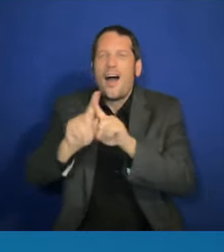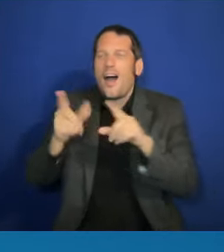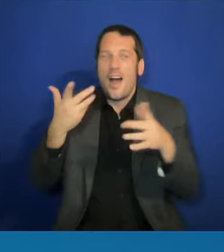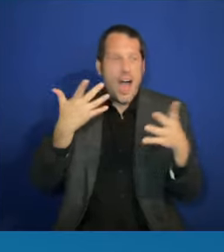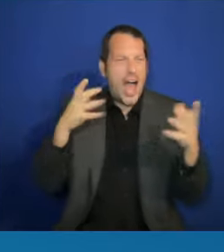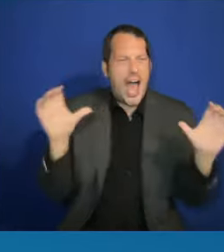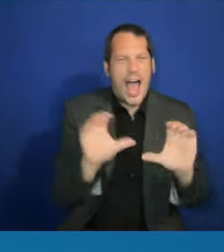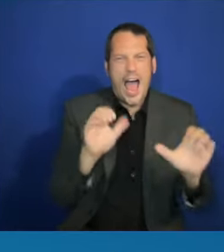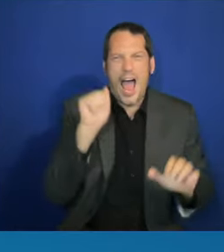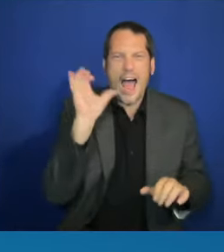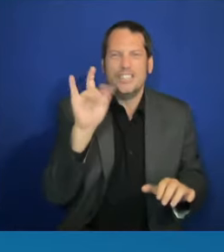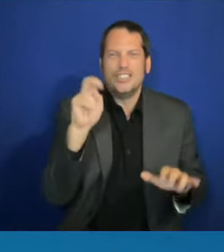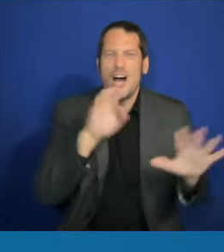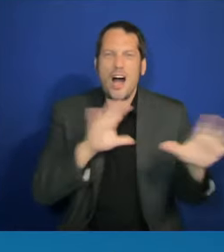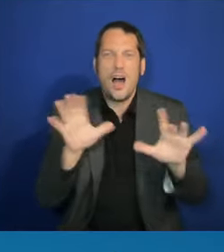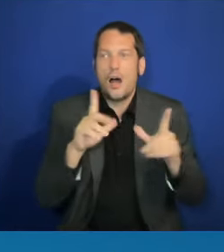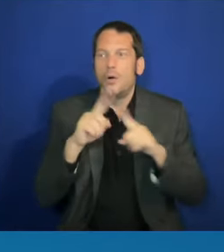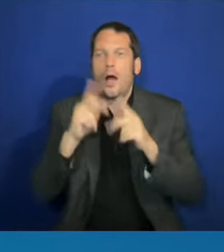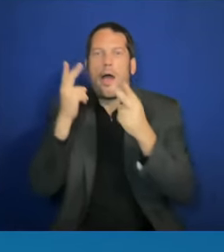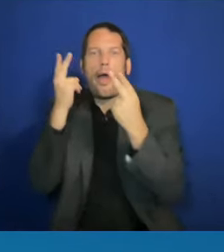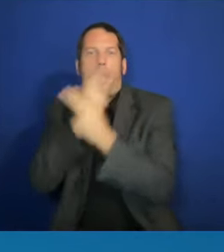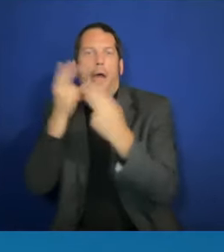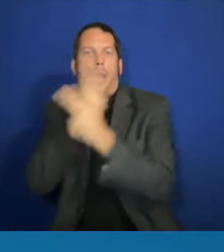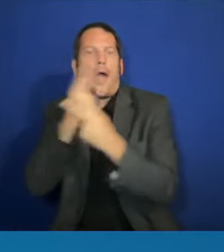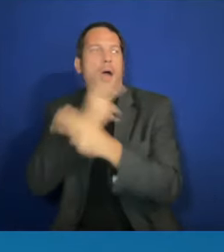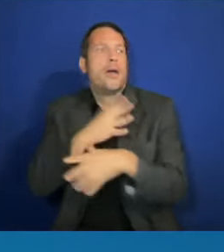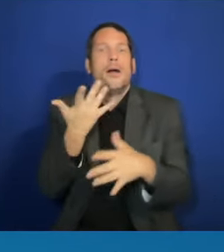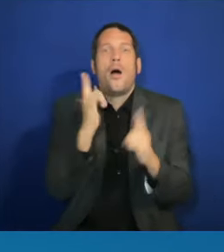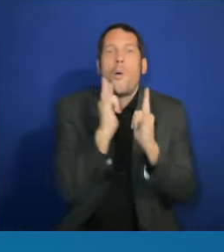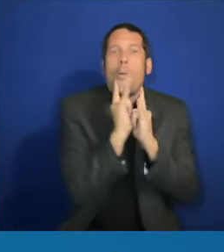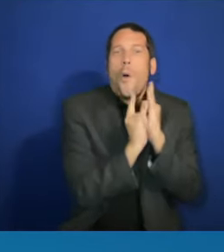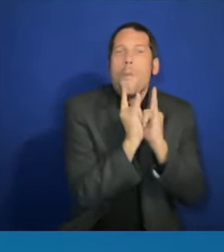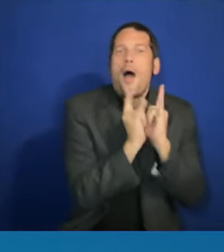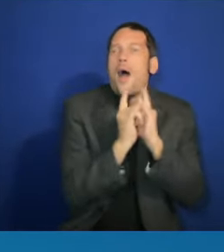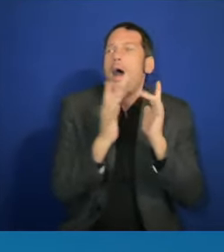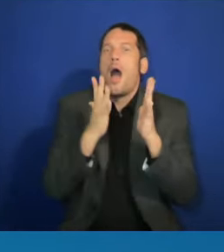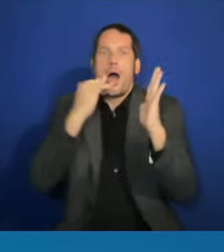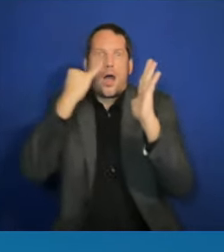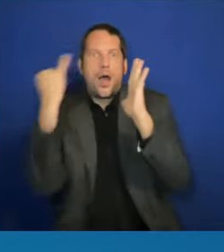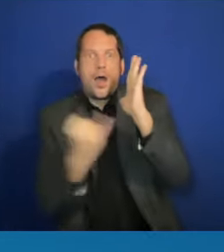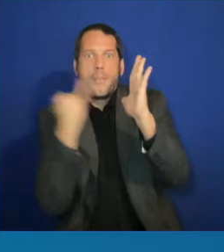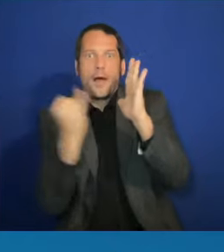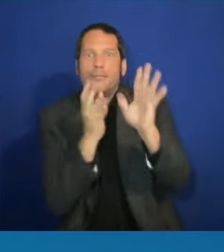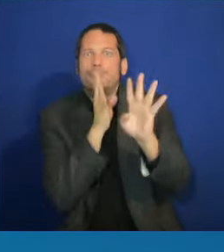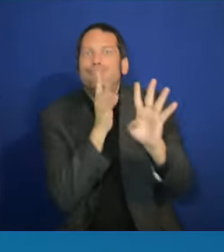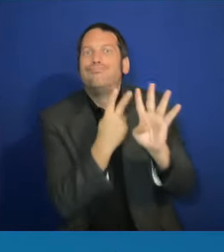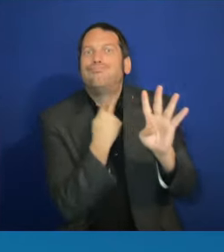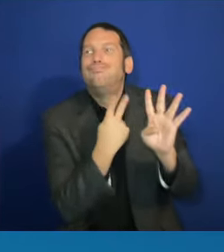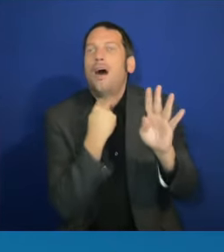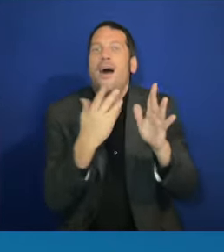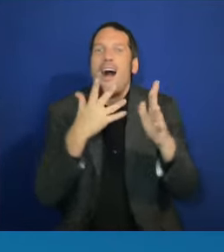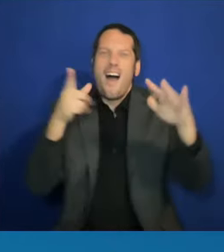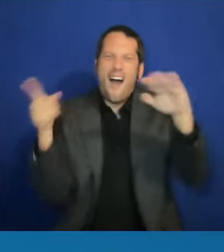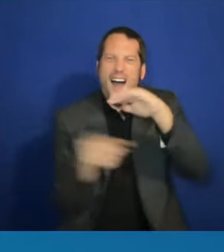animation, and adventure, he does it all. He is a son of my hometown, New York City.